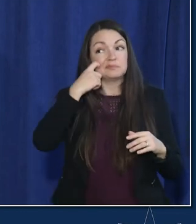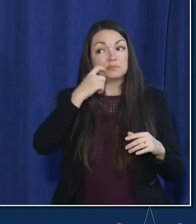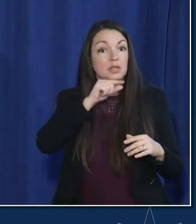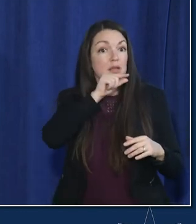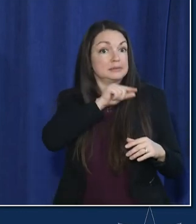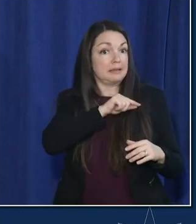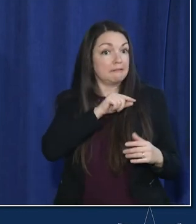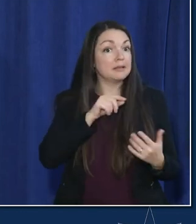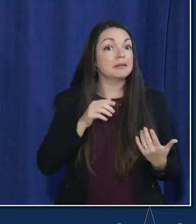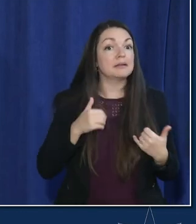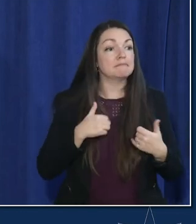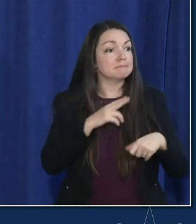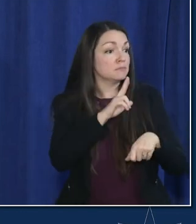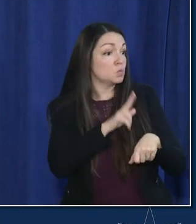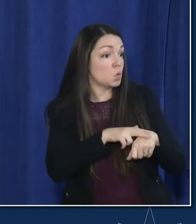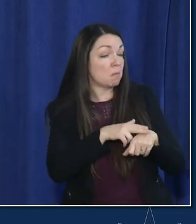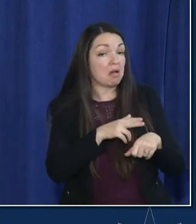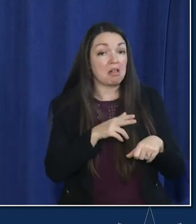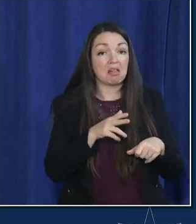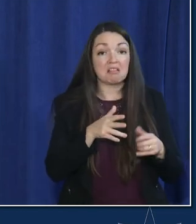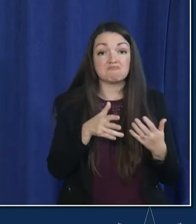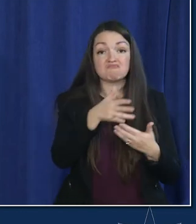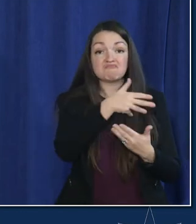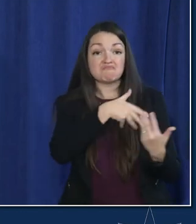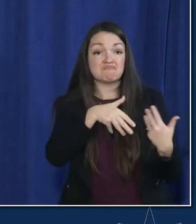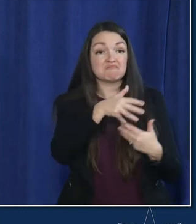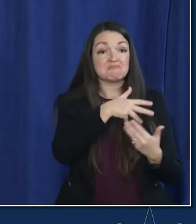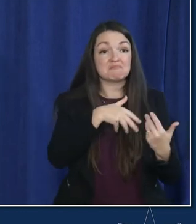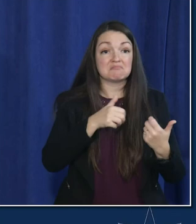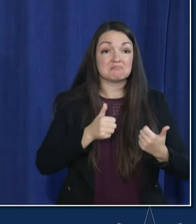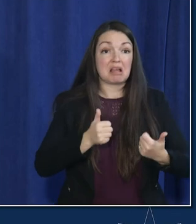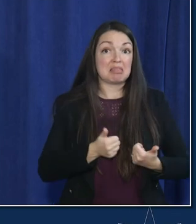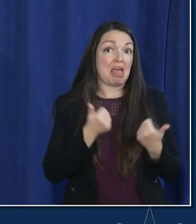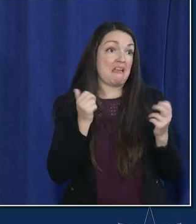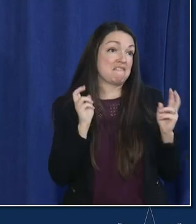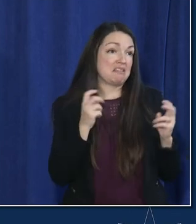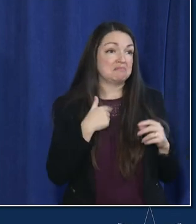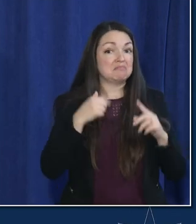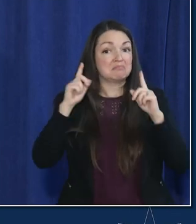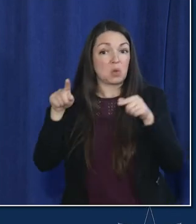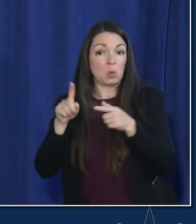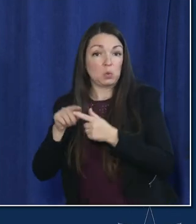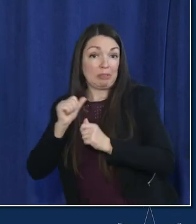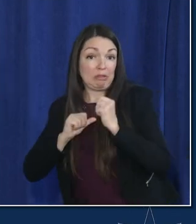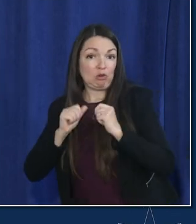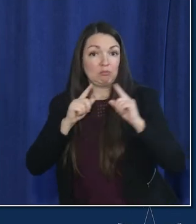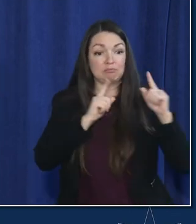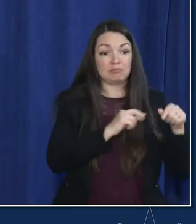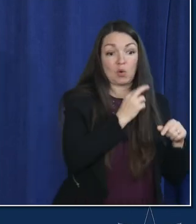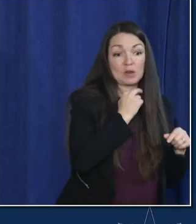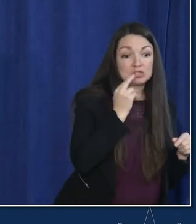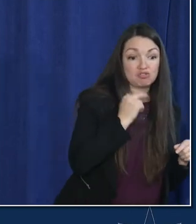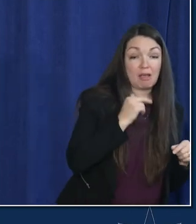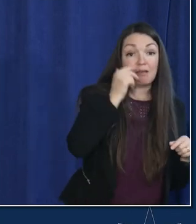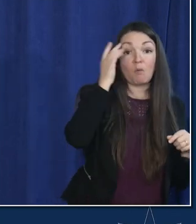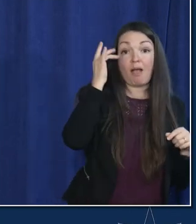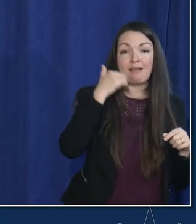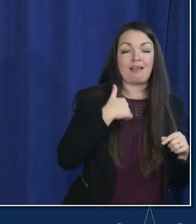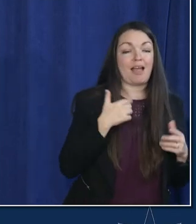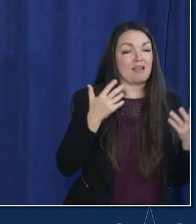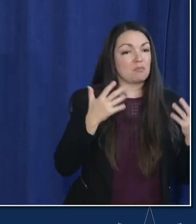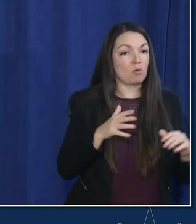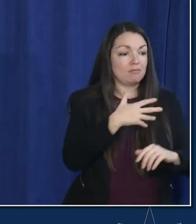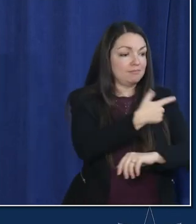having a relatively normal um life at the moment i'm going to the theater i'm going to the restaurant i'm doing all that because i am vaccinated and